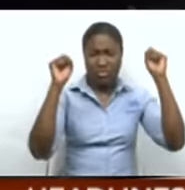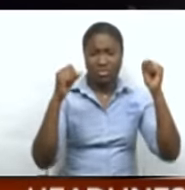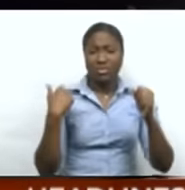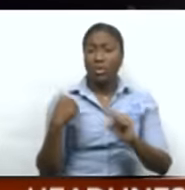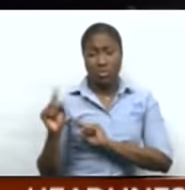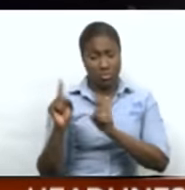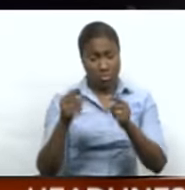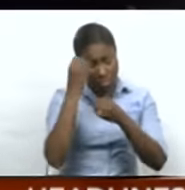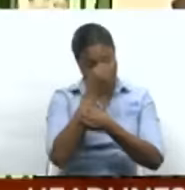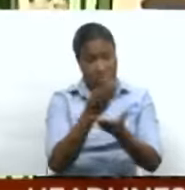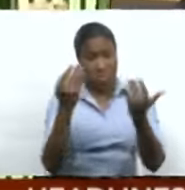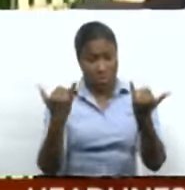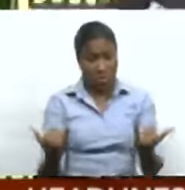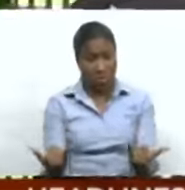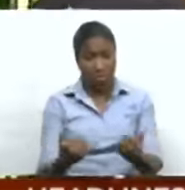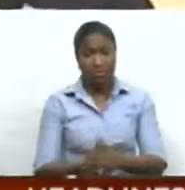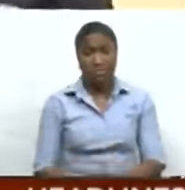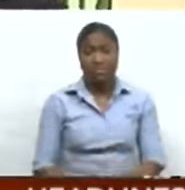brings us this report.